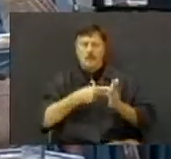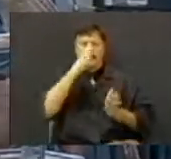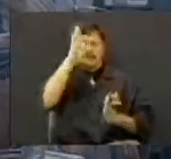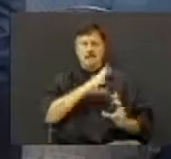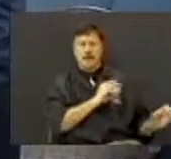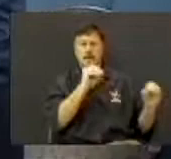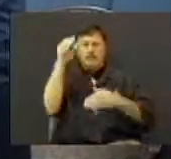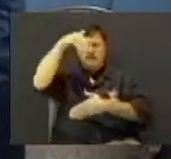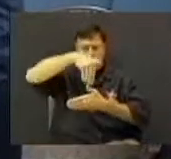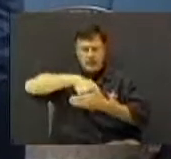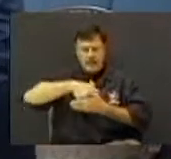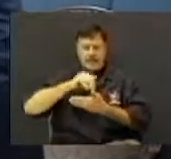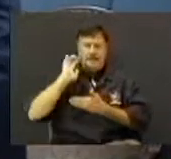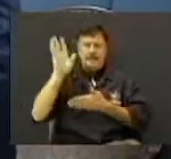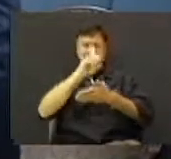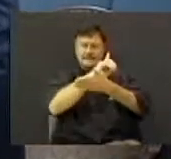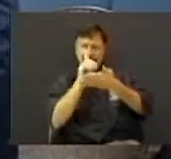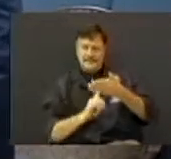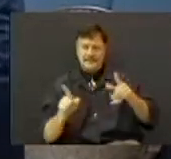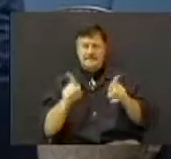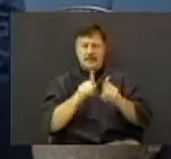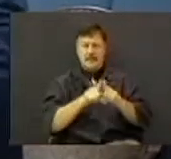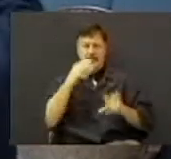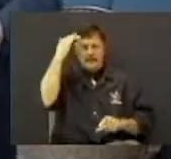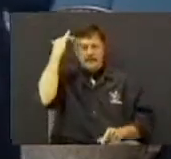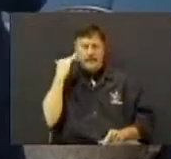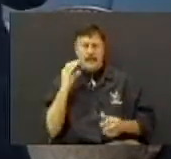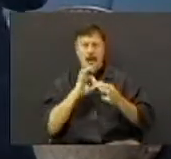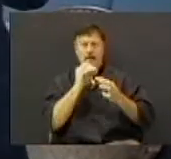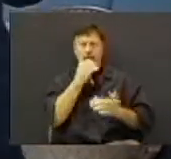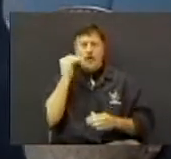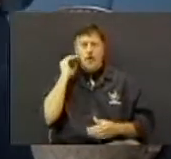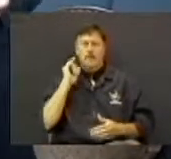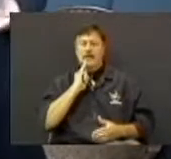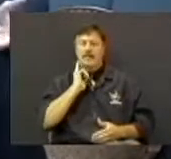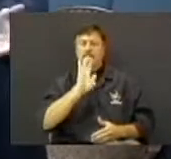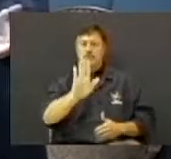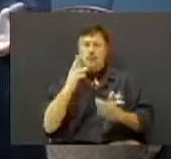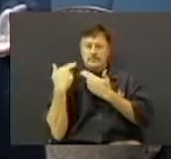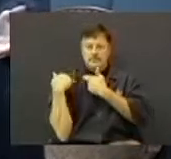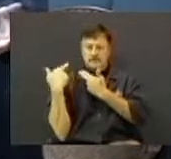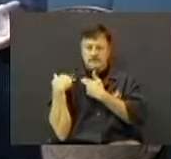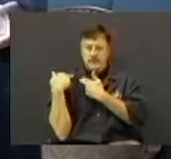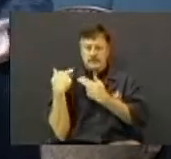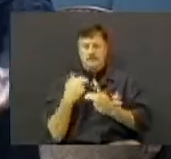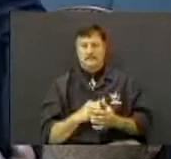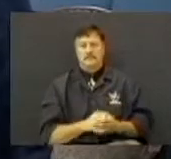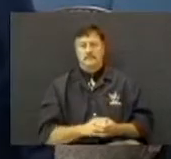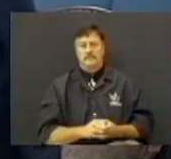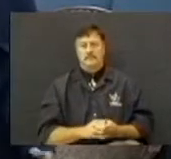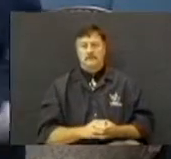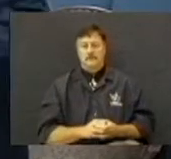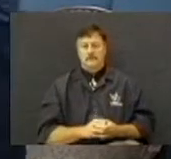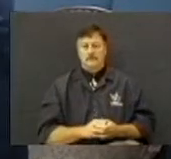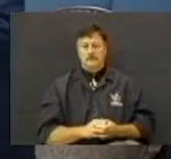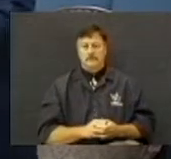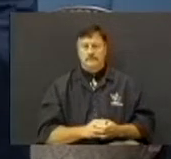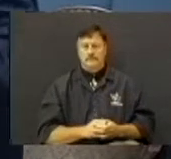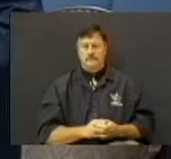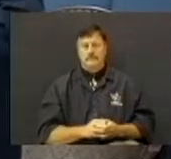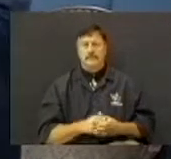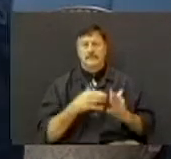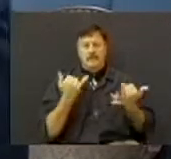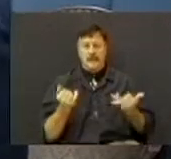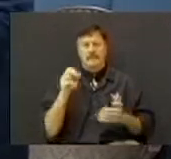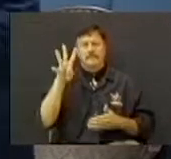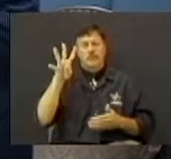placed you in his design as the head of the home, and that is your responsibility. And I'll jump to the